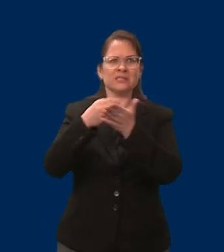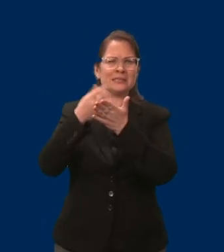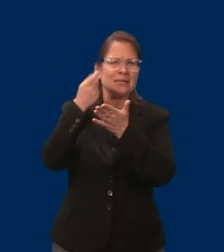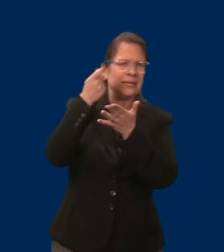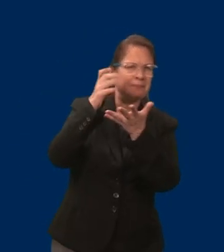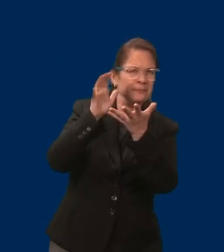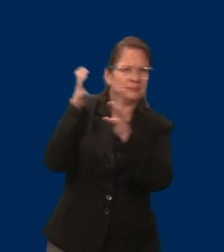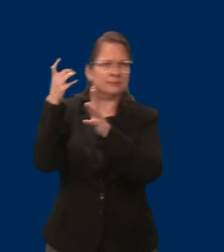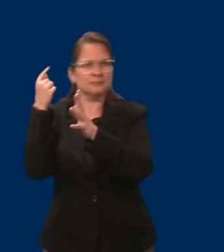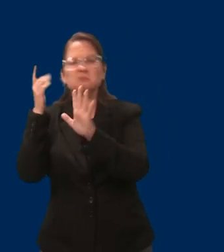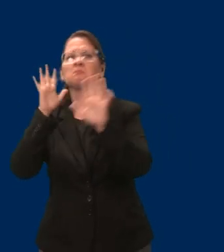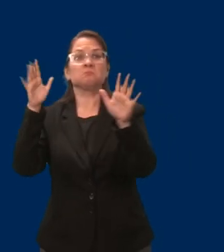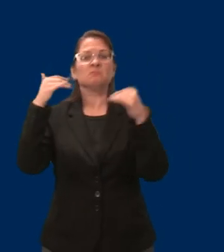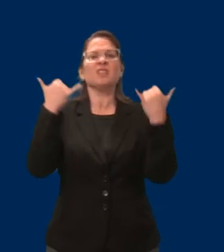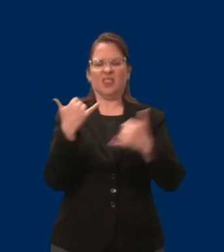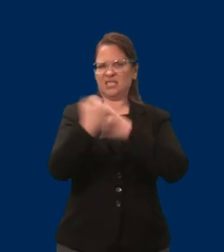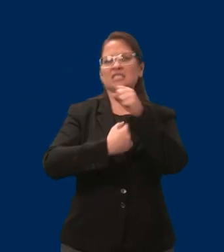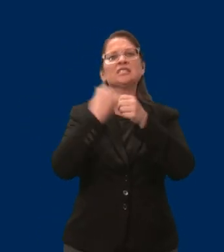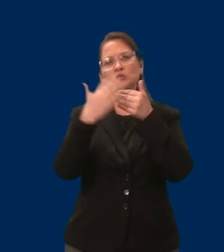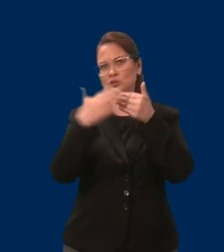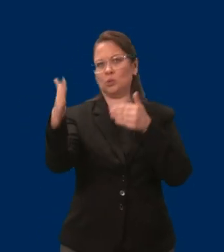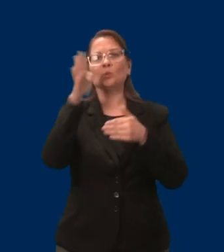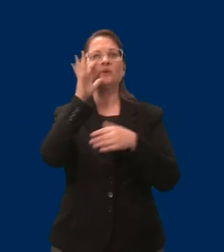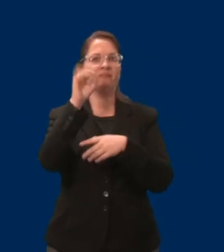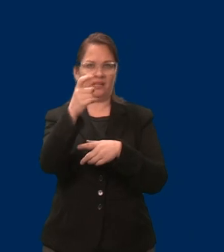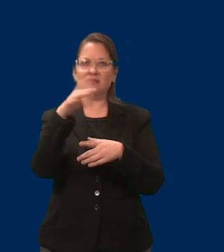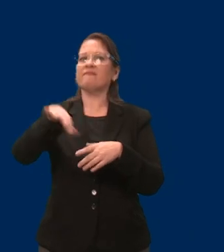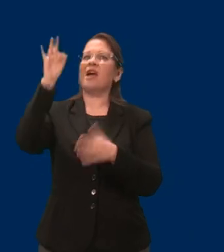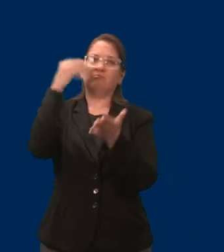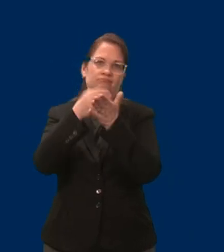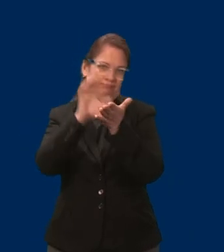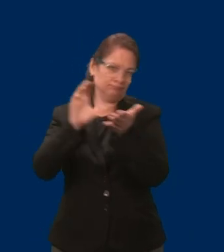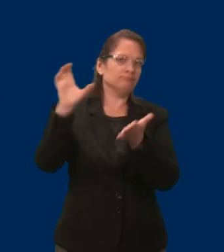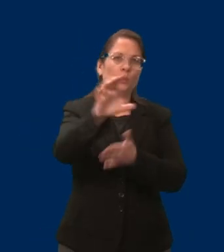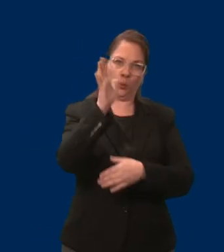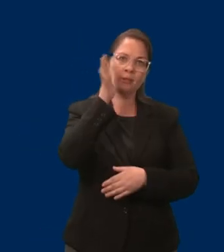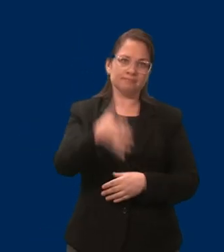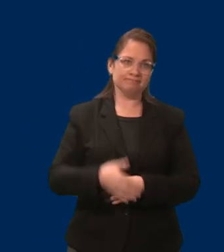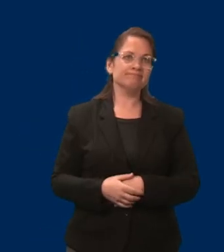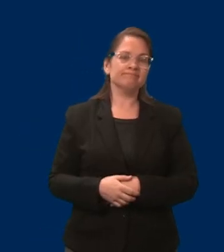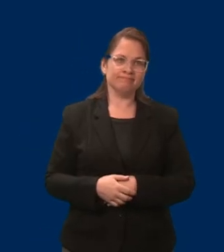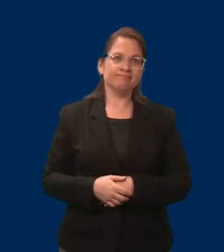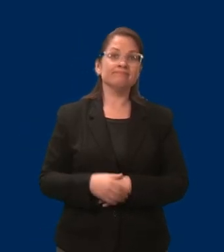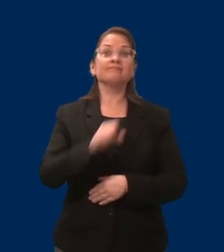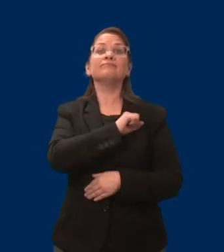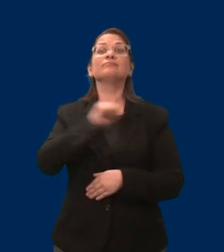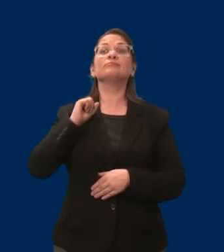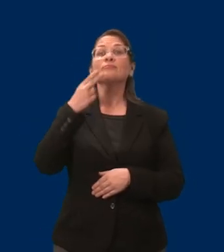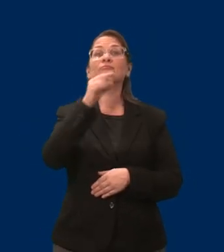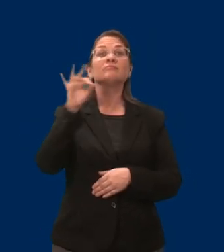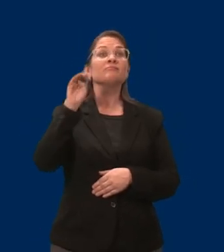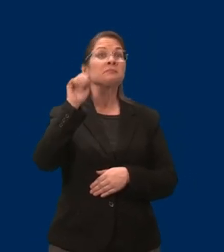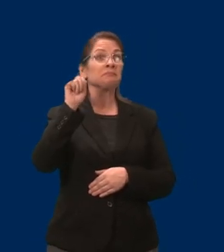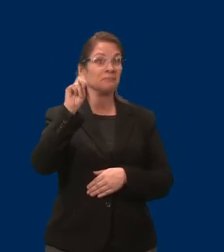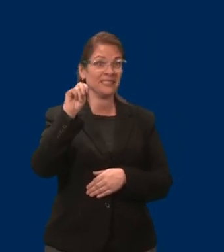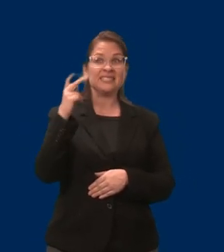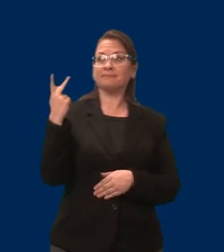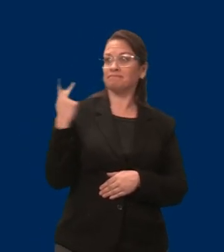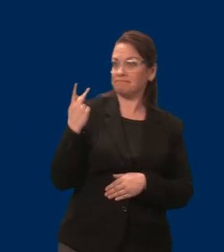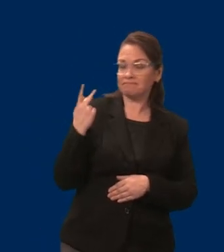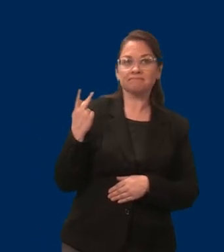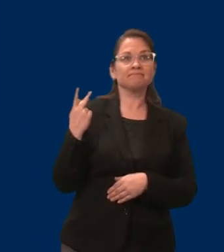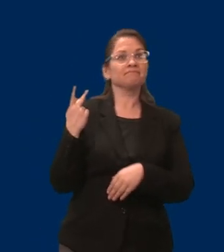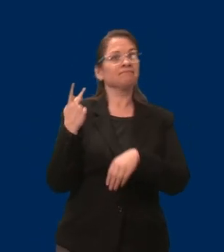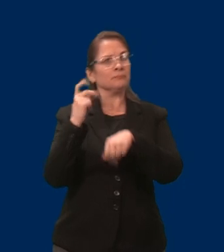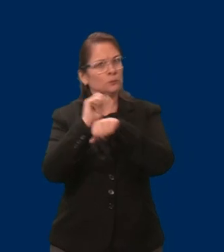in and I'm so pleased for the leadership. John Hoffman is going to show and as we work together to make a difference for all of you